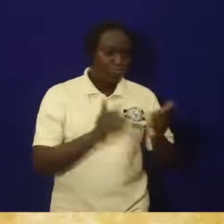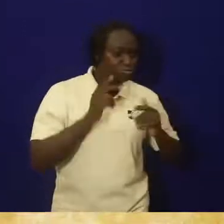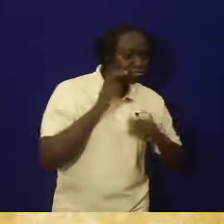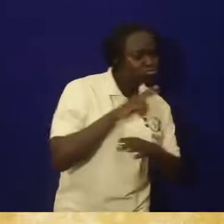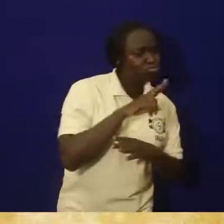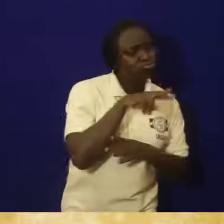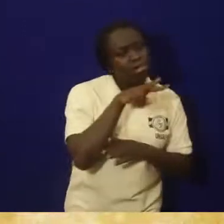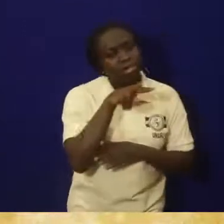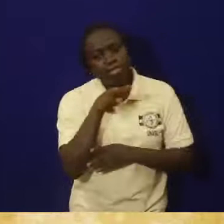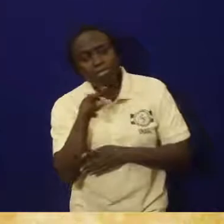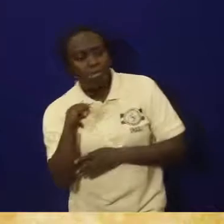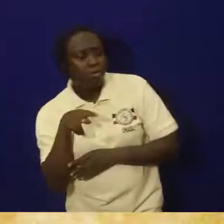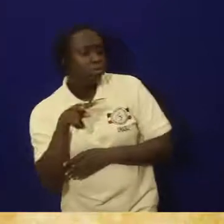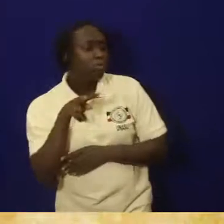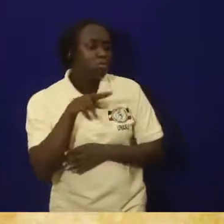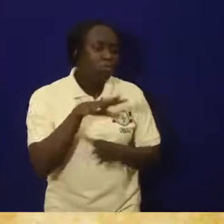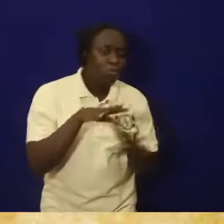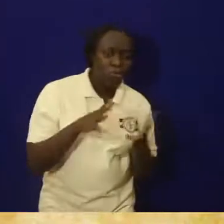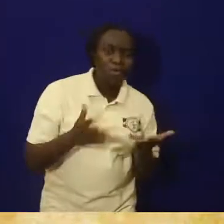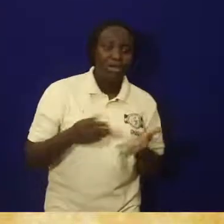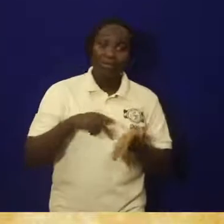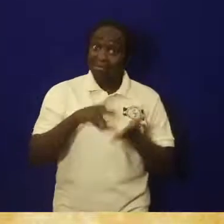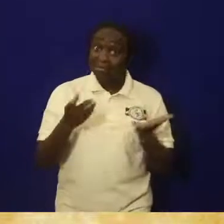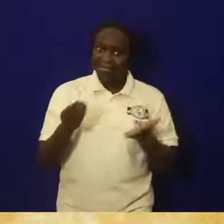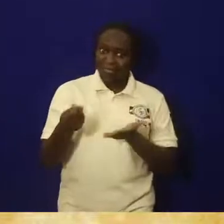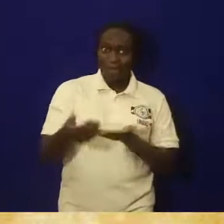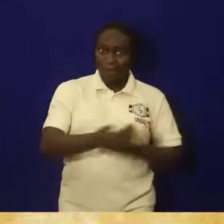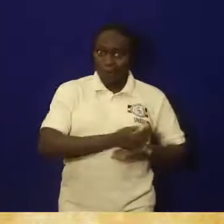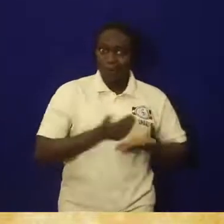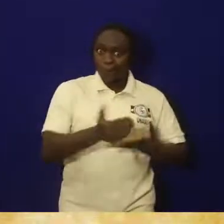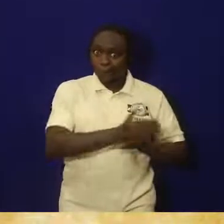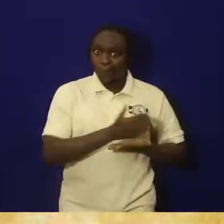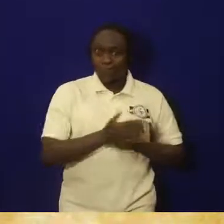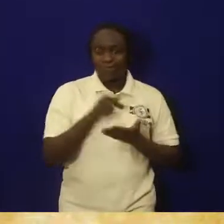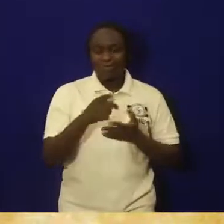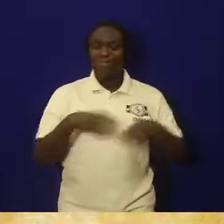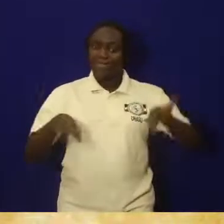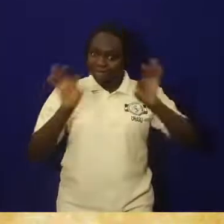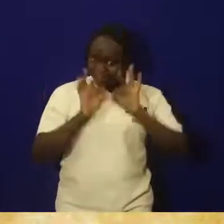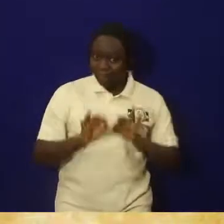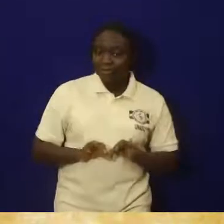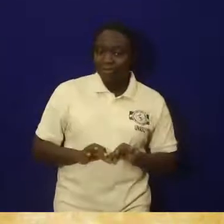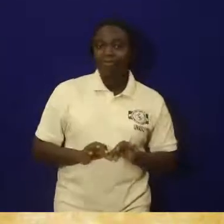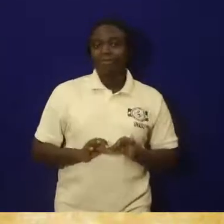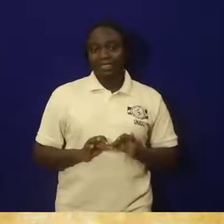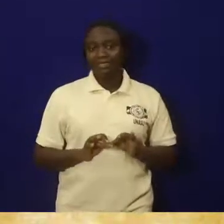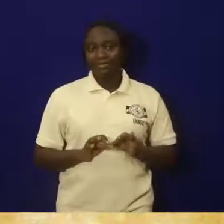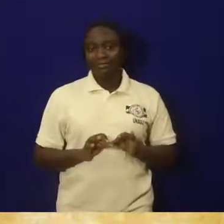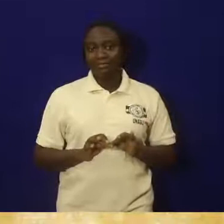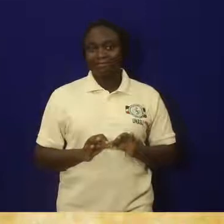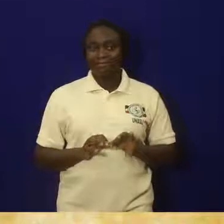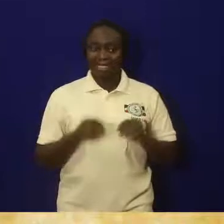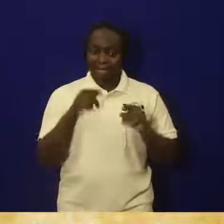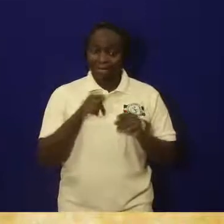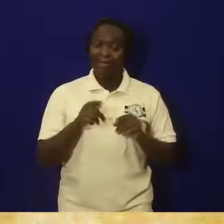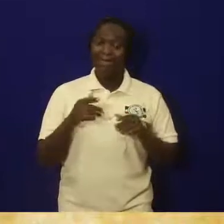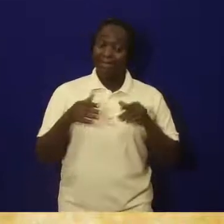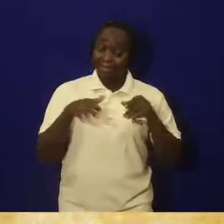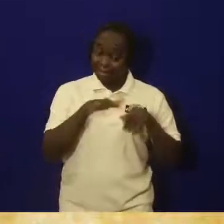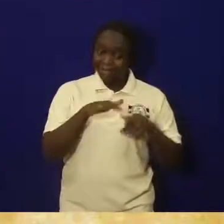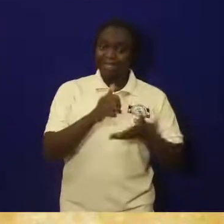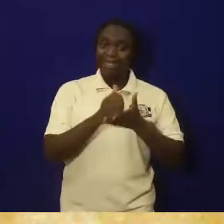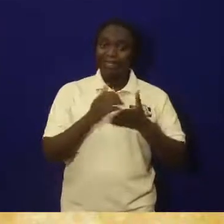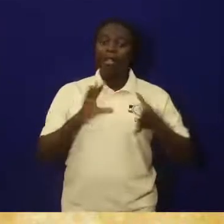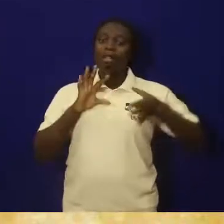out of that. So, that is archaeology as a source of human